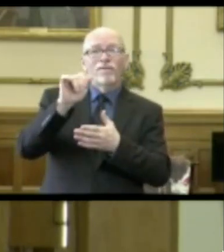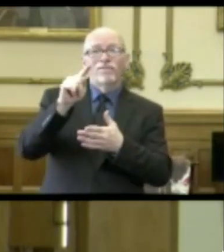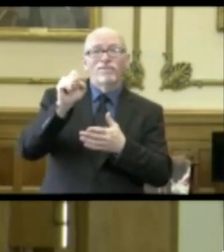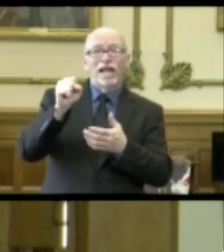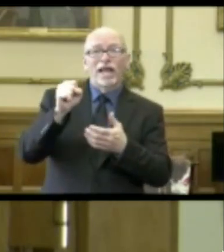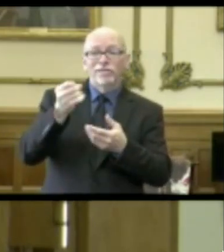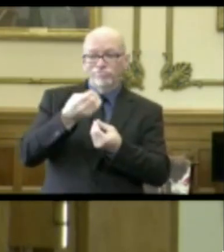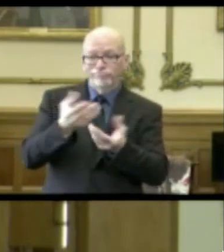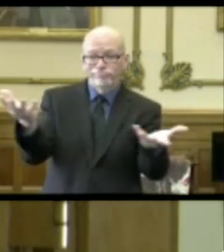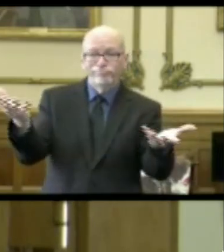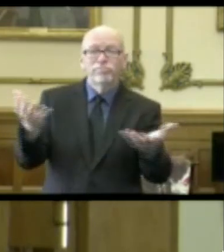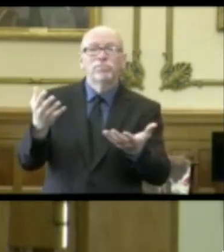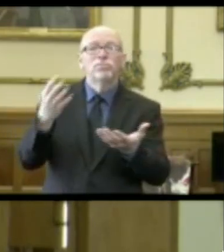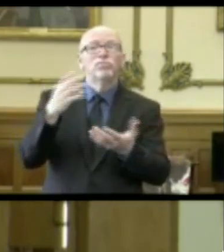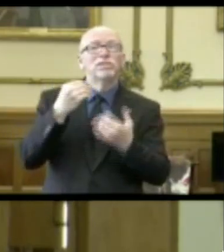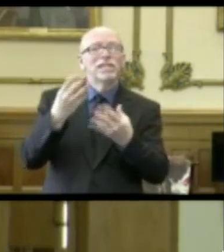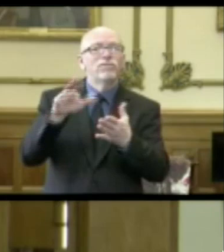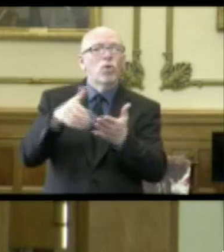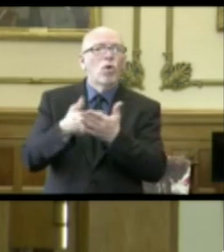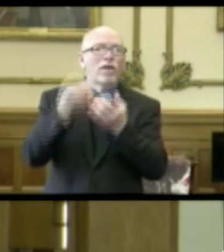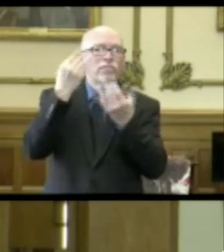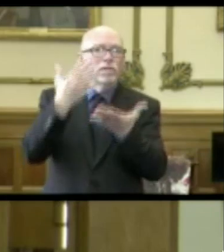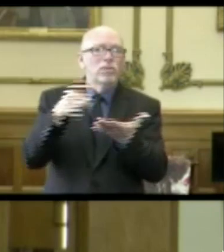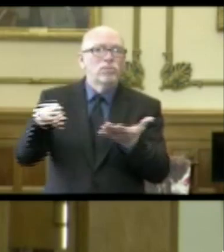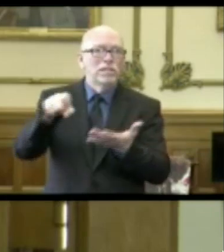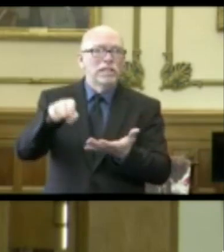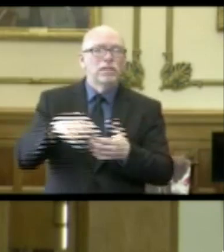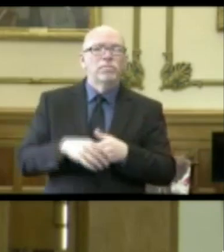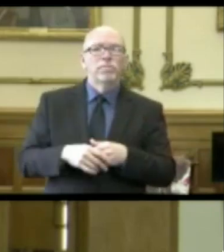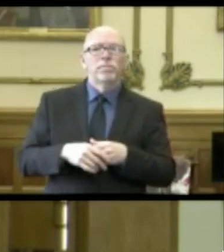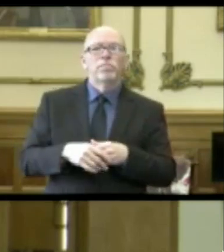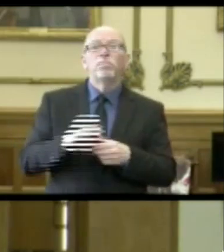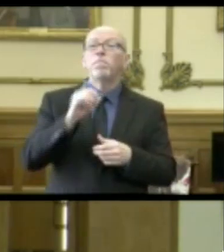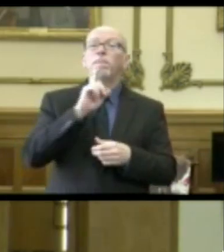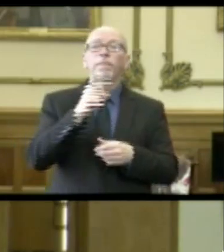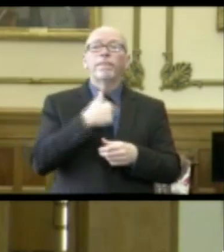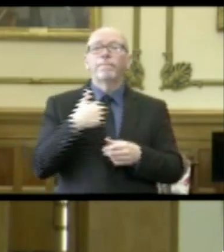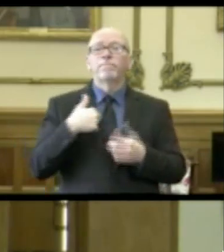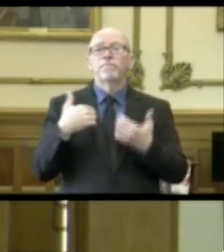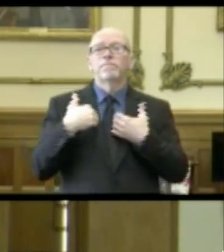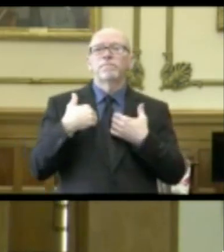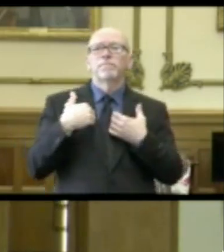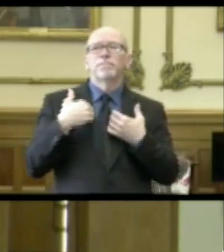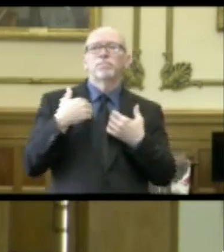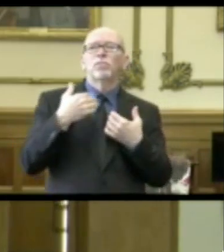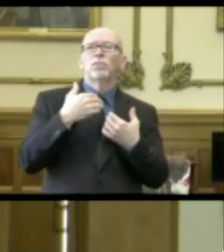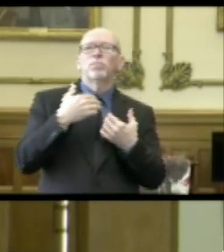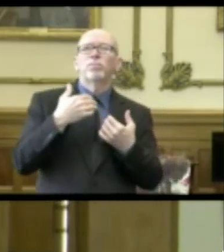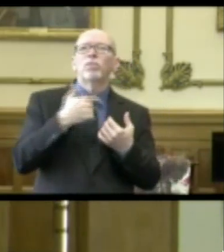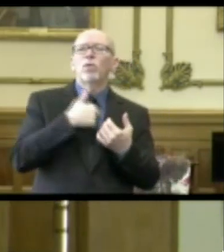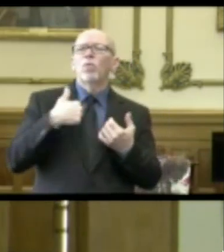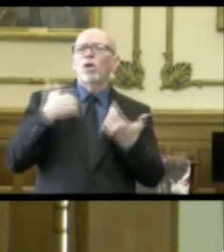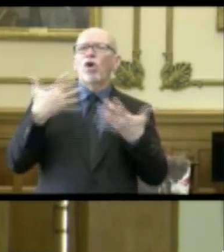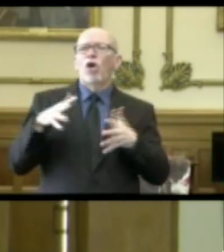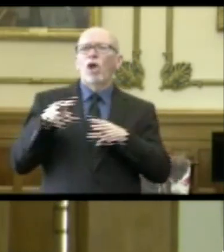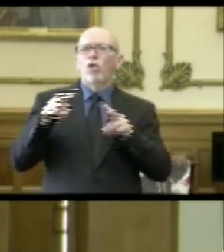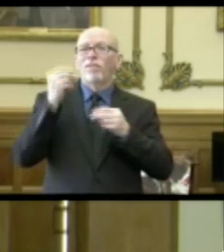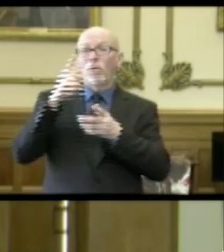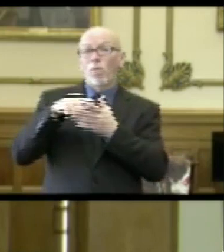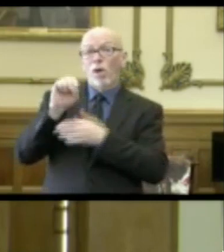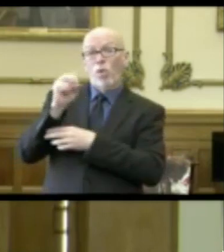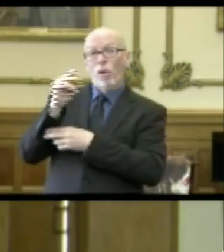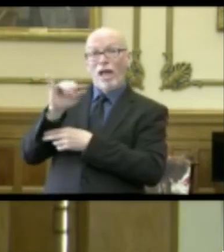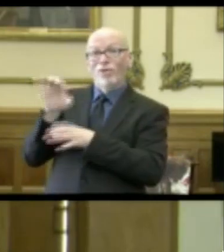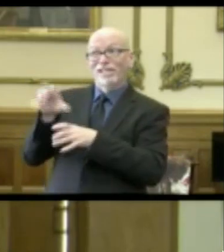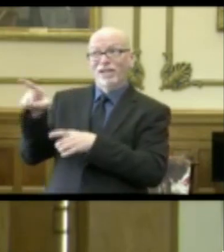on the table to get you all the information that you need. In fact, we have looked at the information Ohio has put